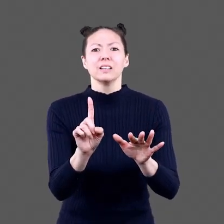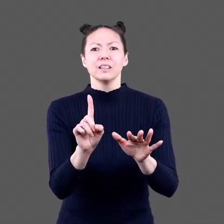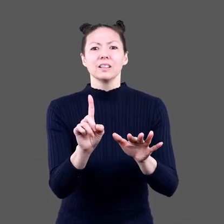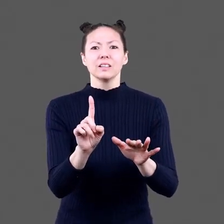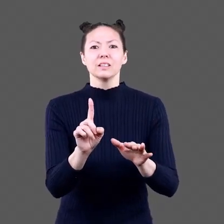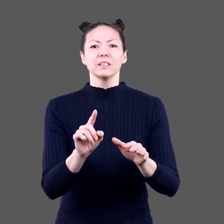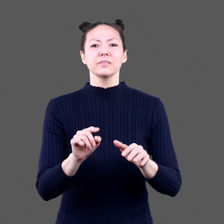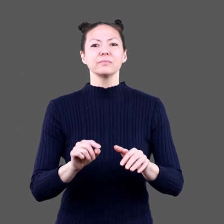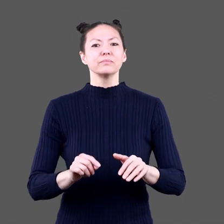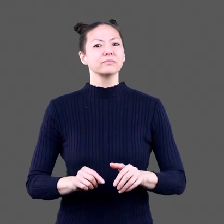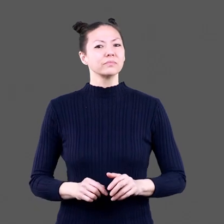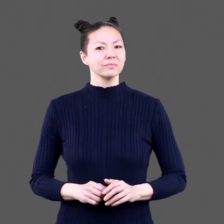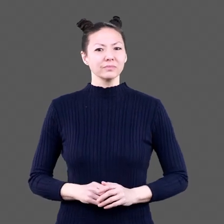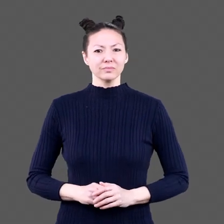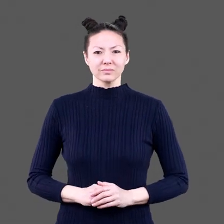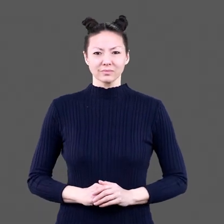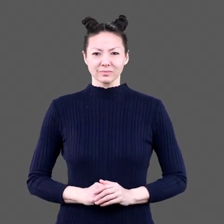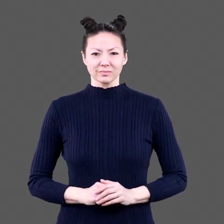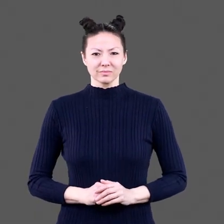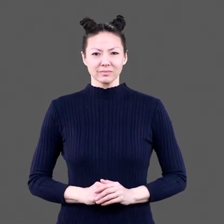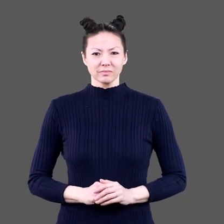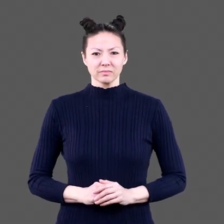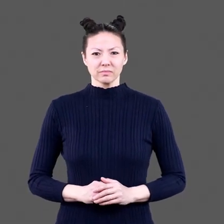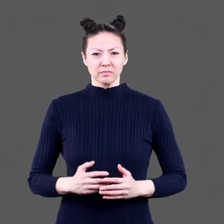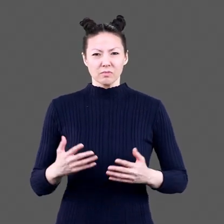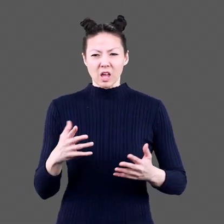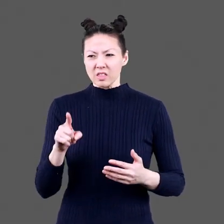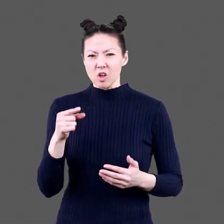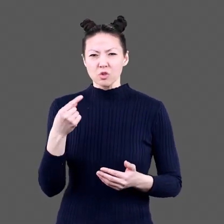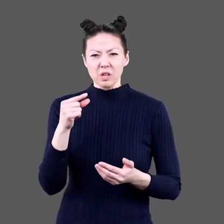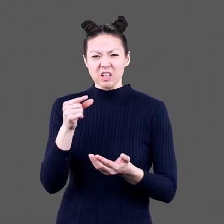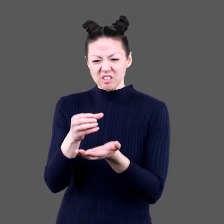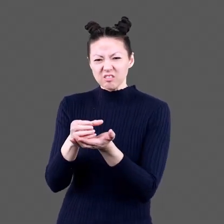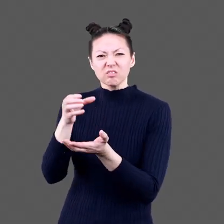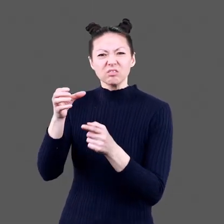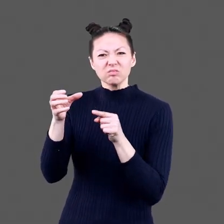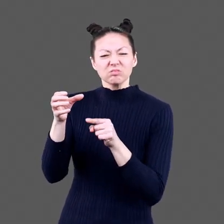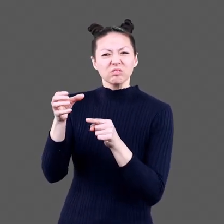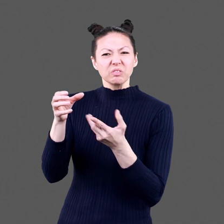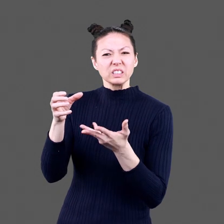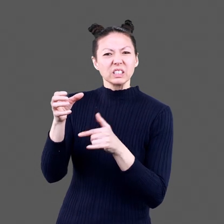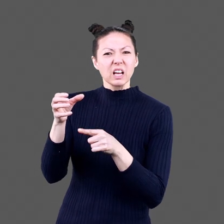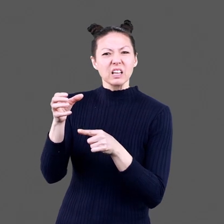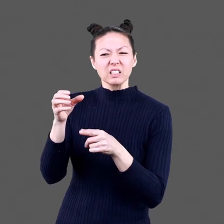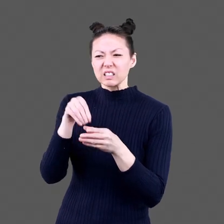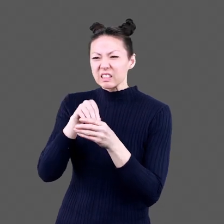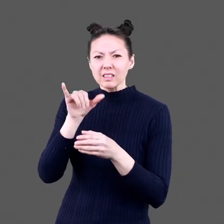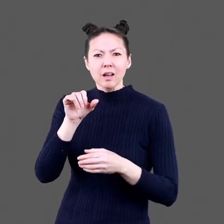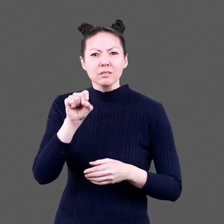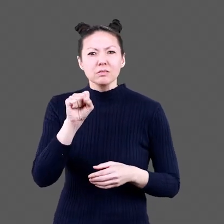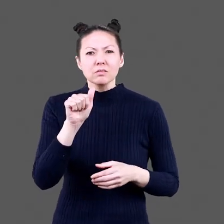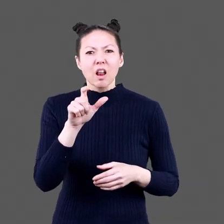Wait a second? What are those little green